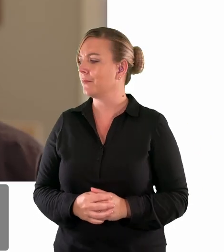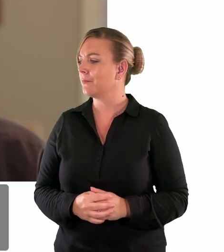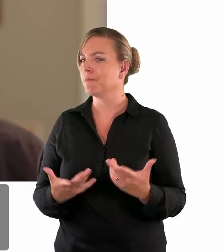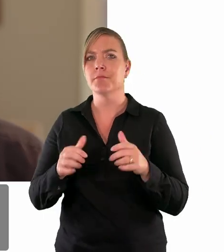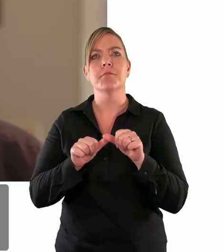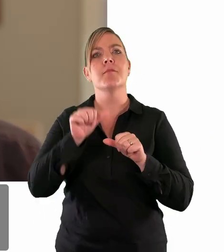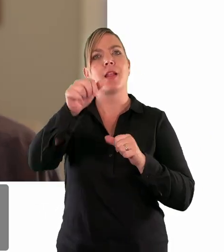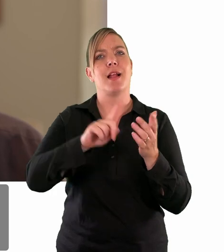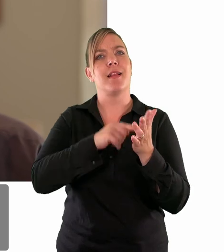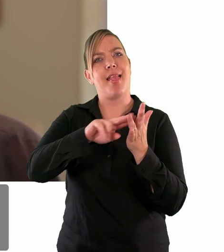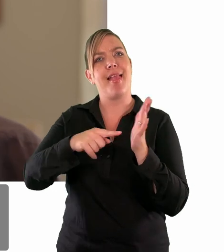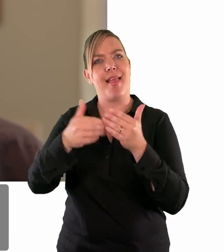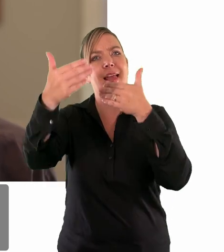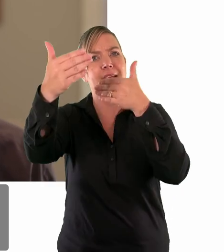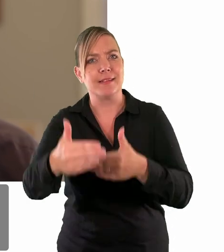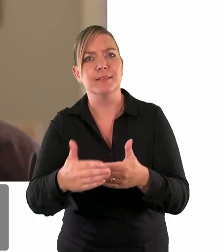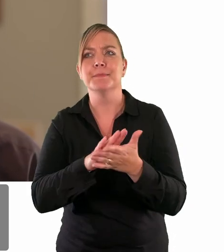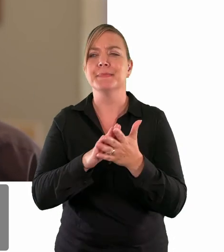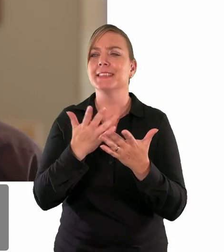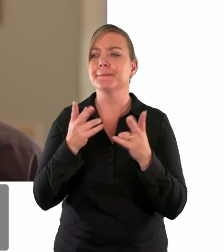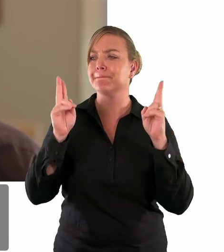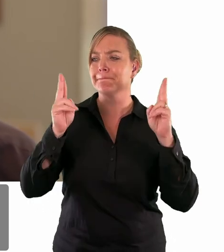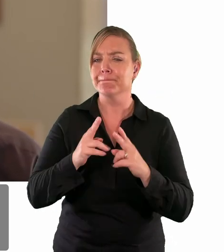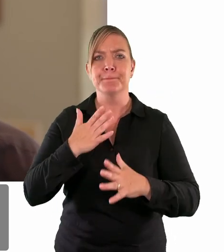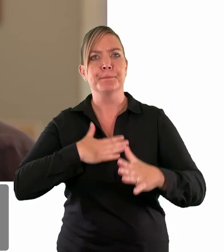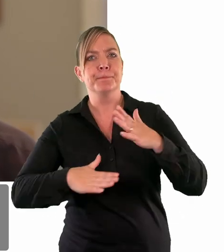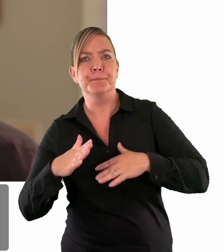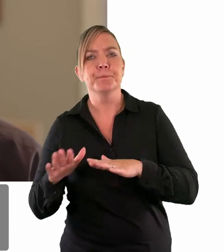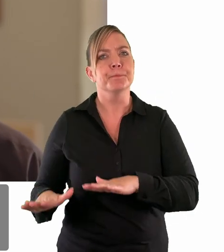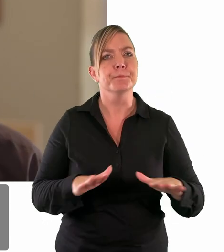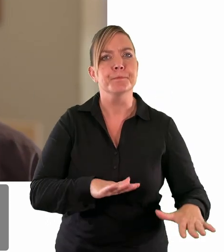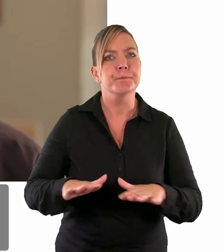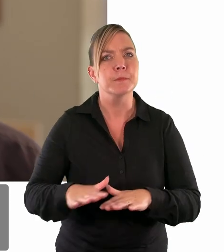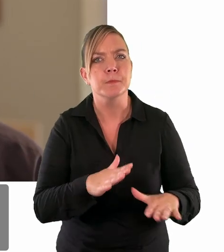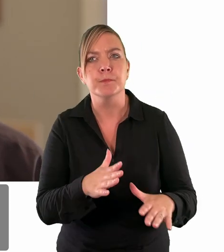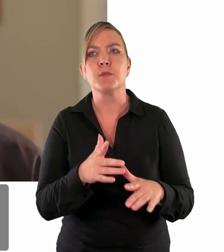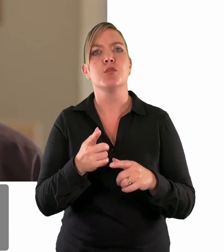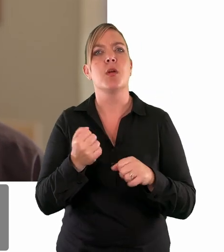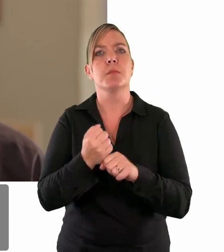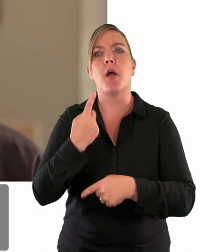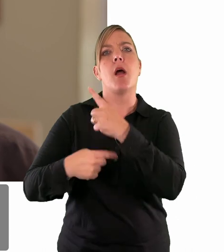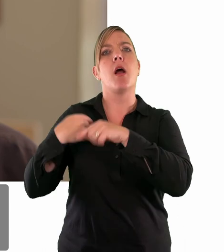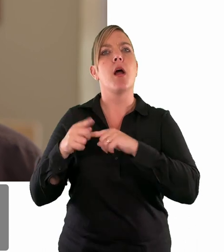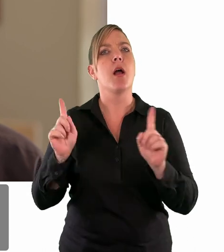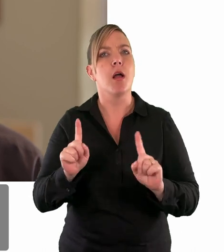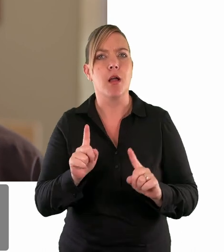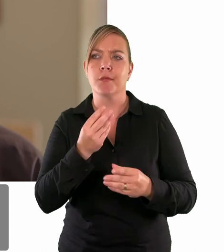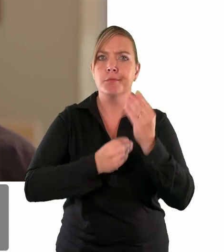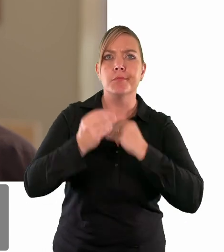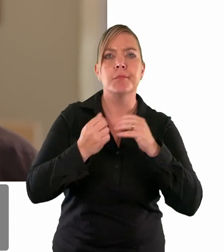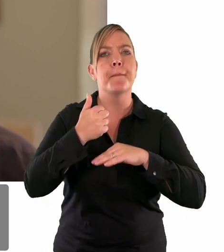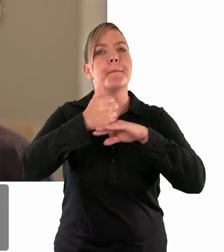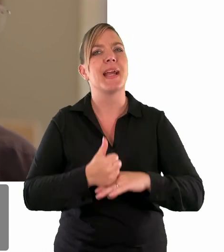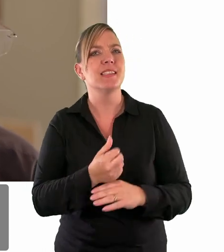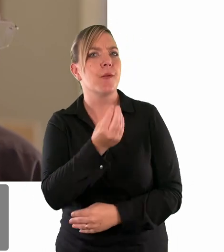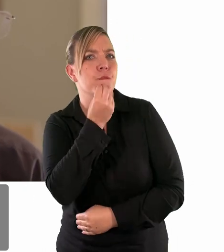then the season of Lent was a time of penitence and in that time of penitence you are supposed to eat